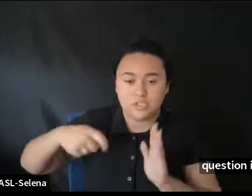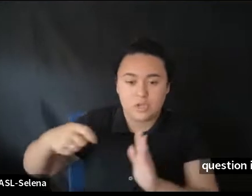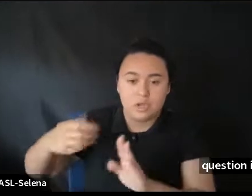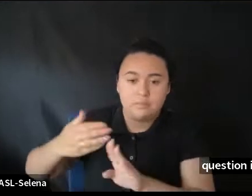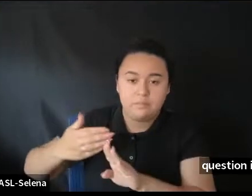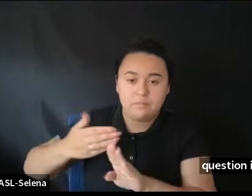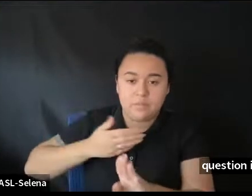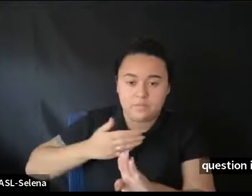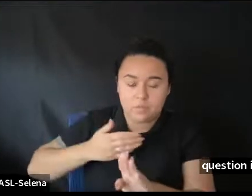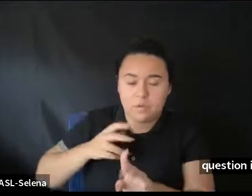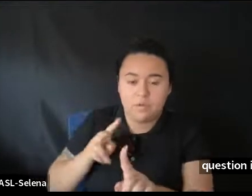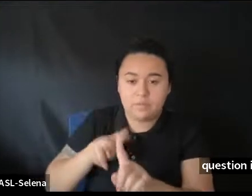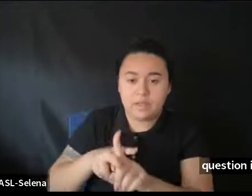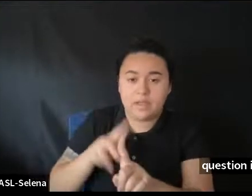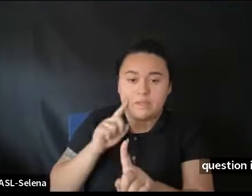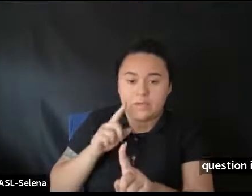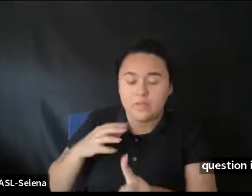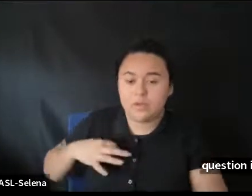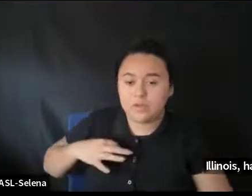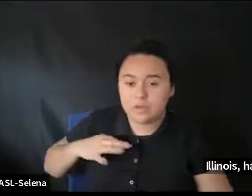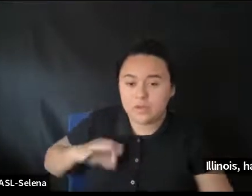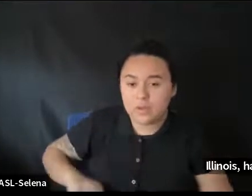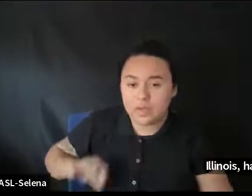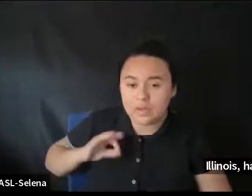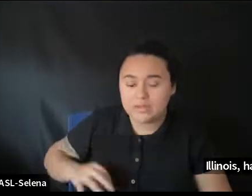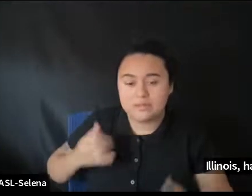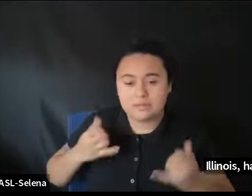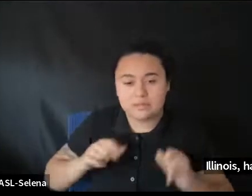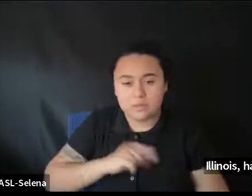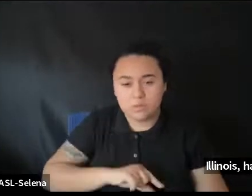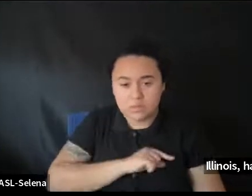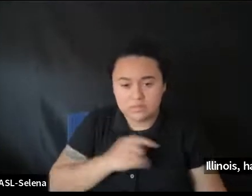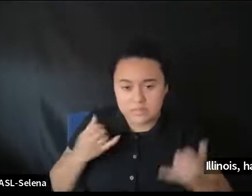Before applying for the credit. Can it still qualify?